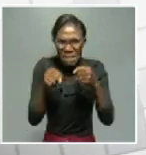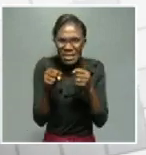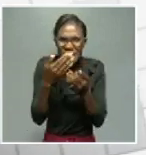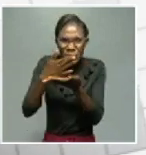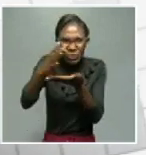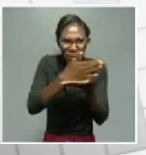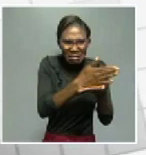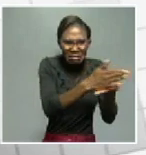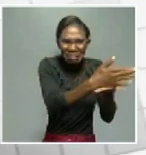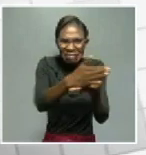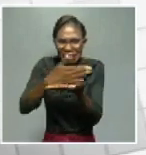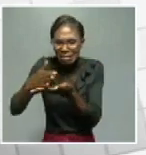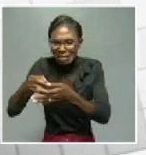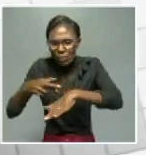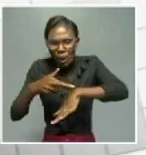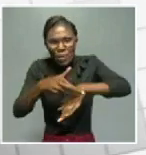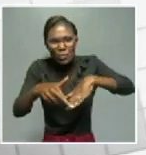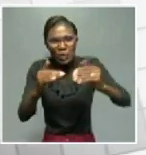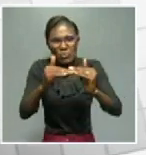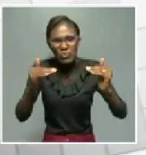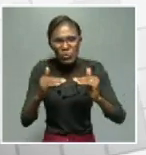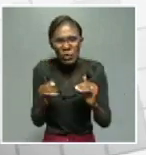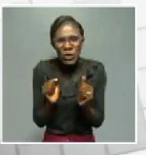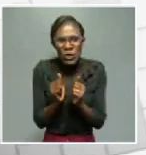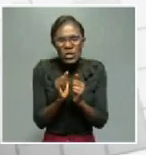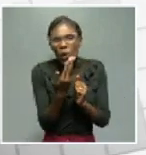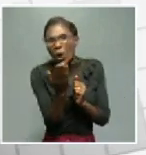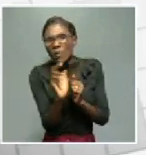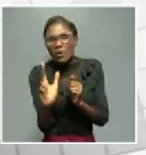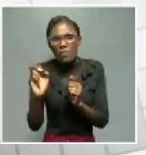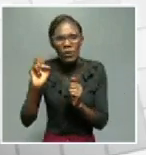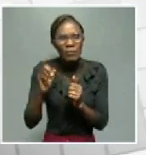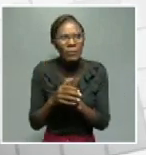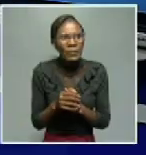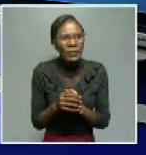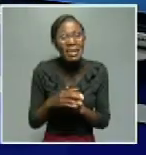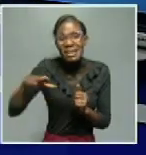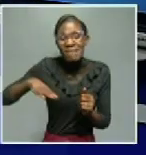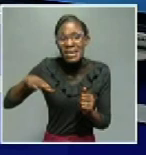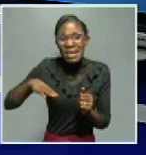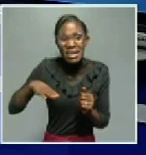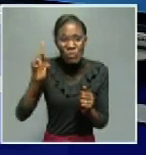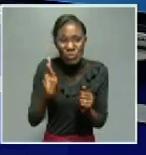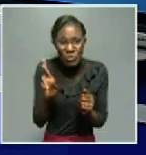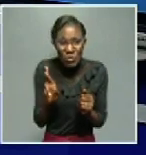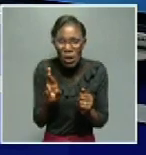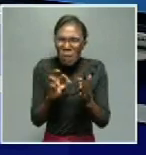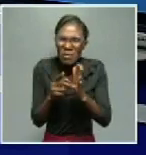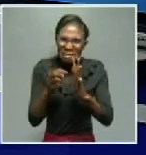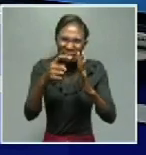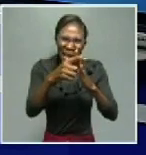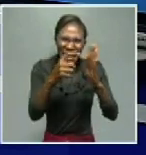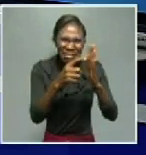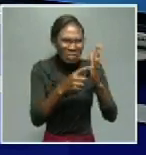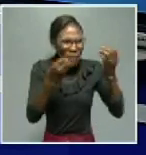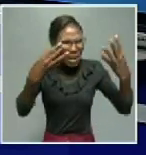available, and we have shared them equally with our people in the region also. Governor, that is definitely quite a good list of achievements